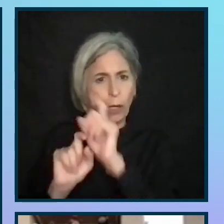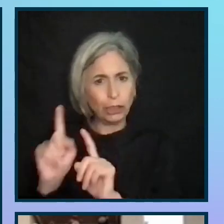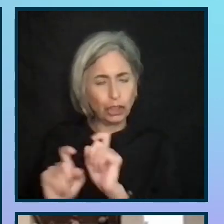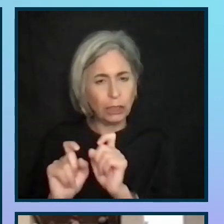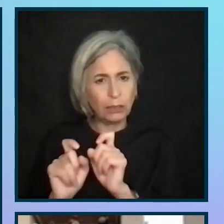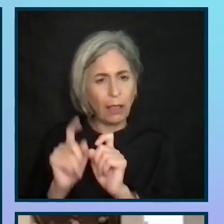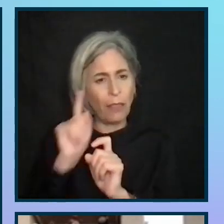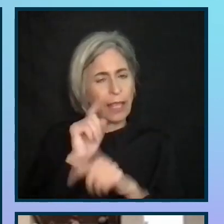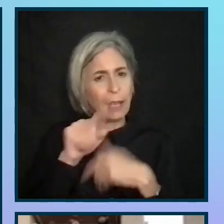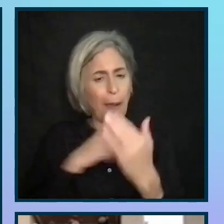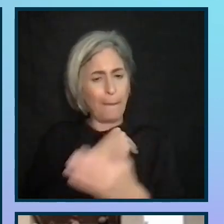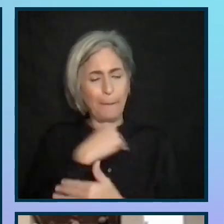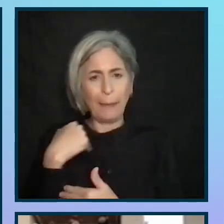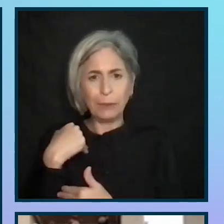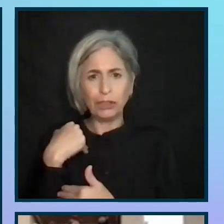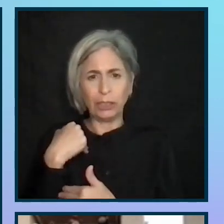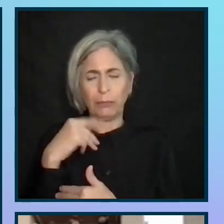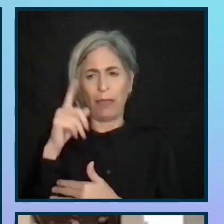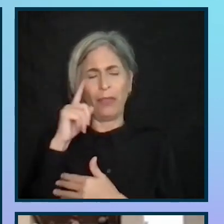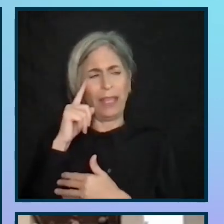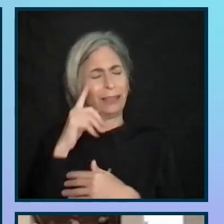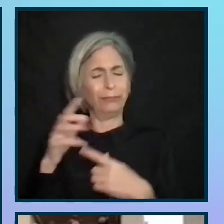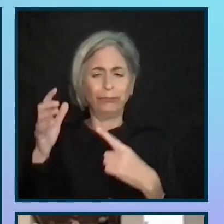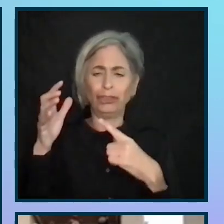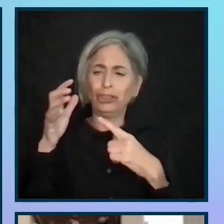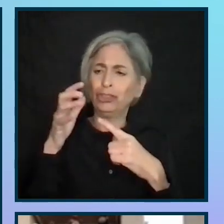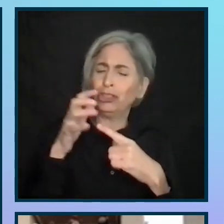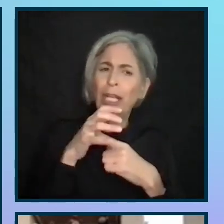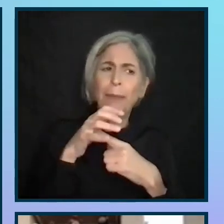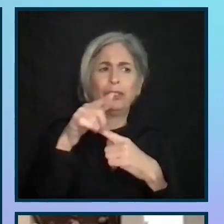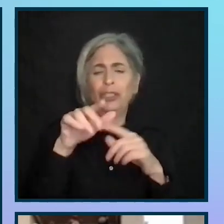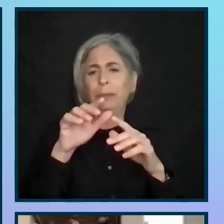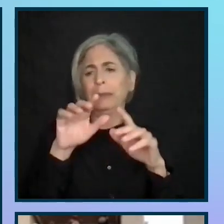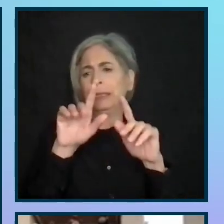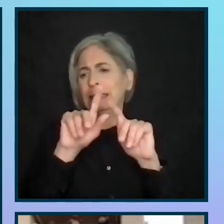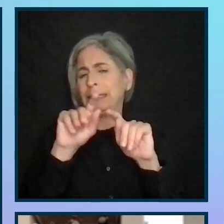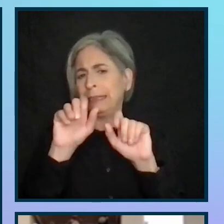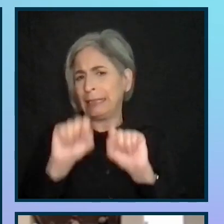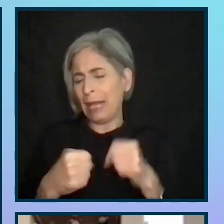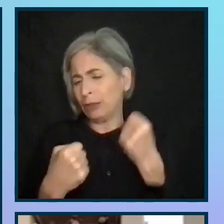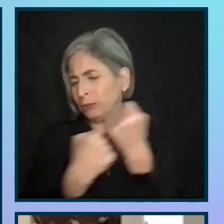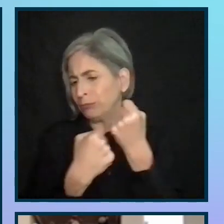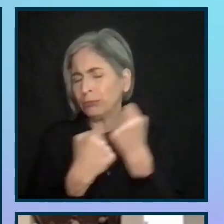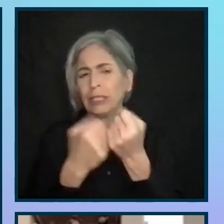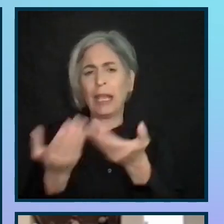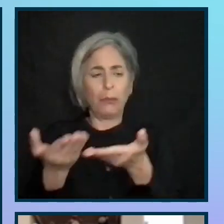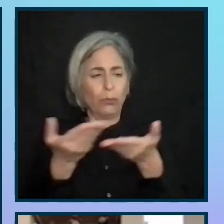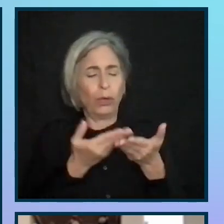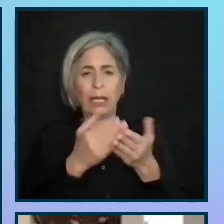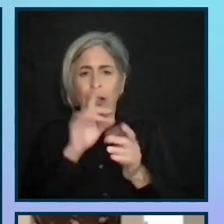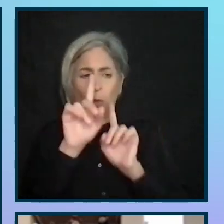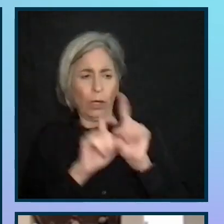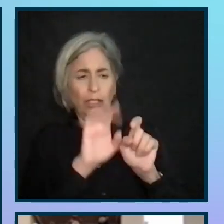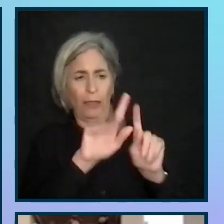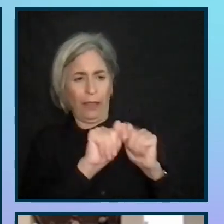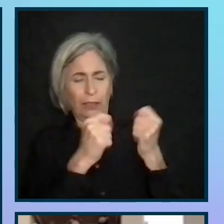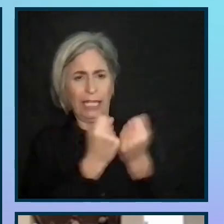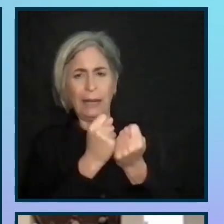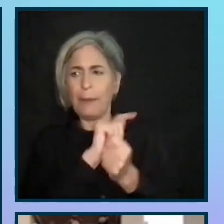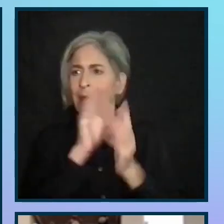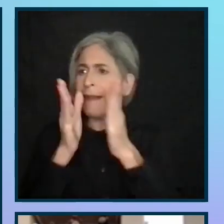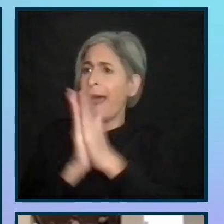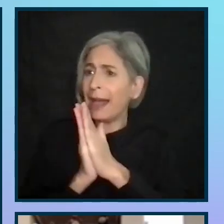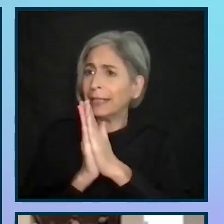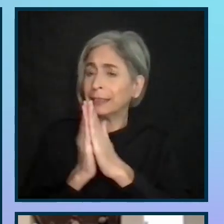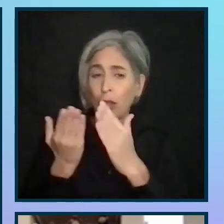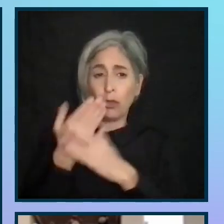Any given champion can bring these questions to their team when product conversations first start. They can ask these questions through